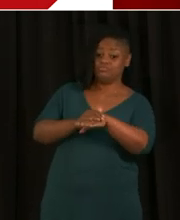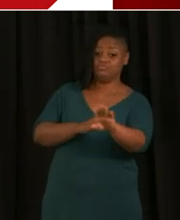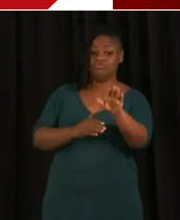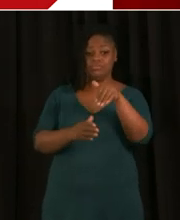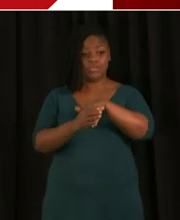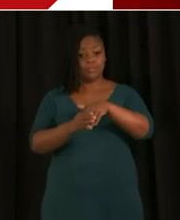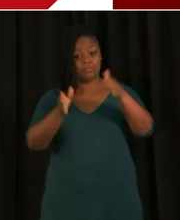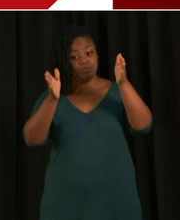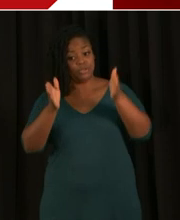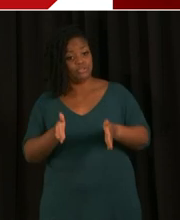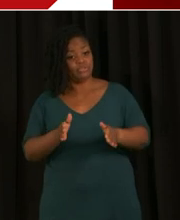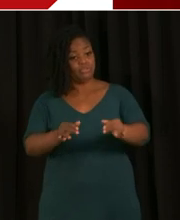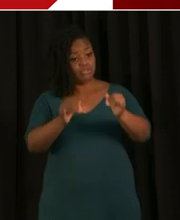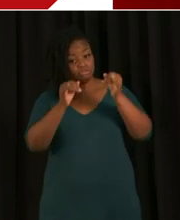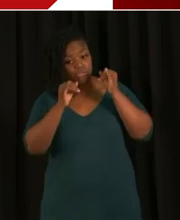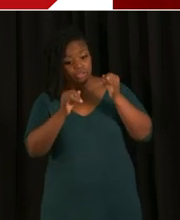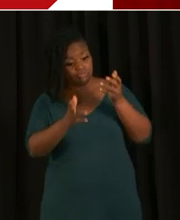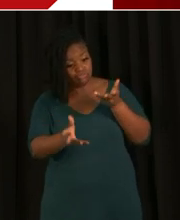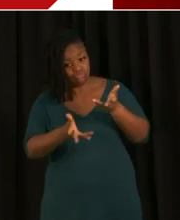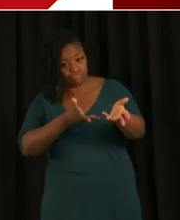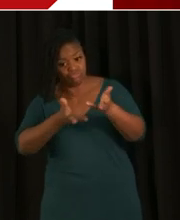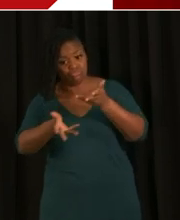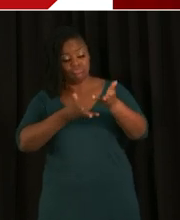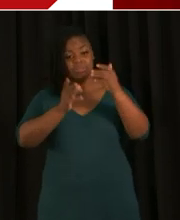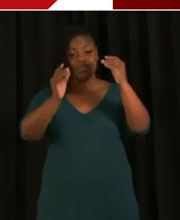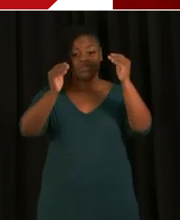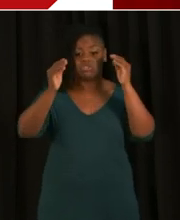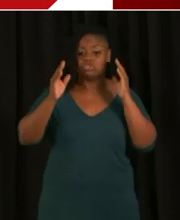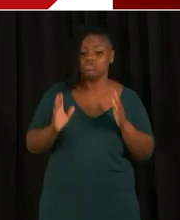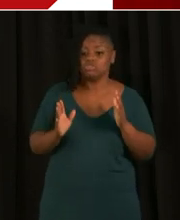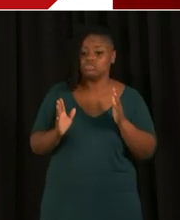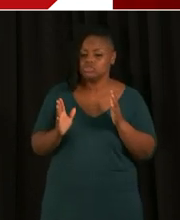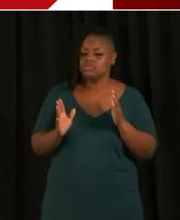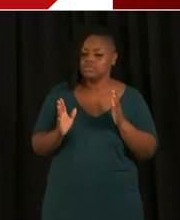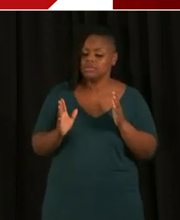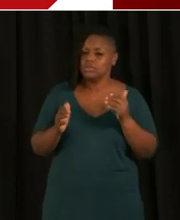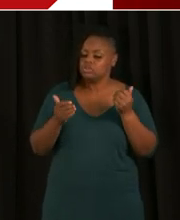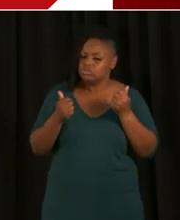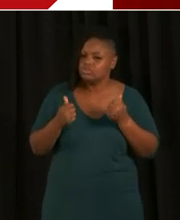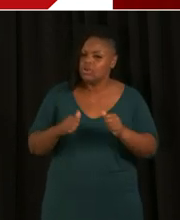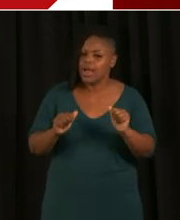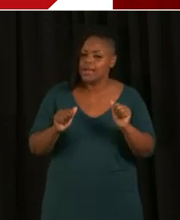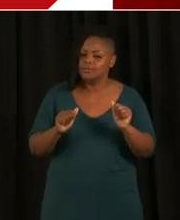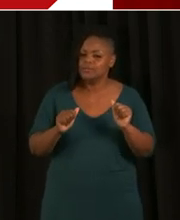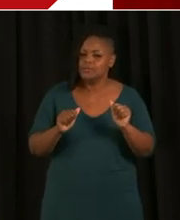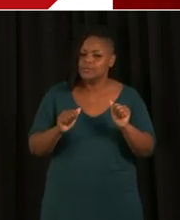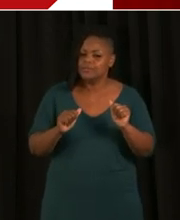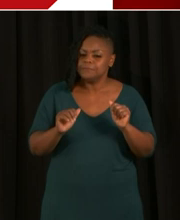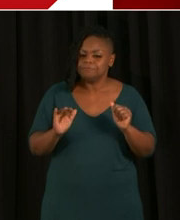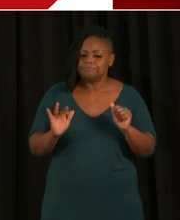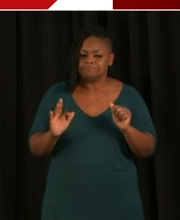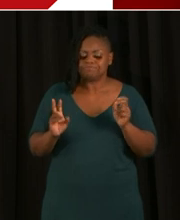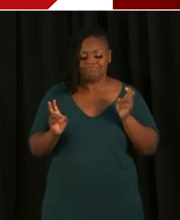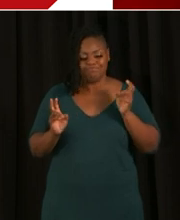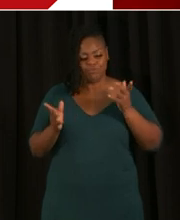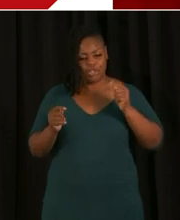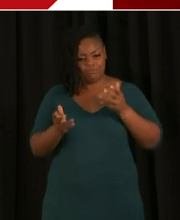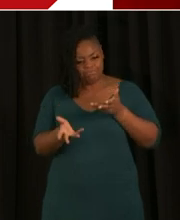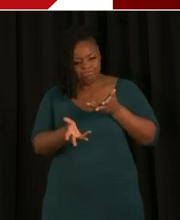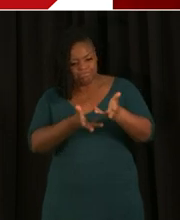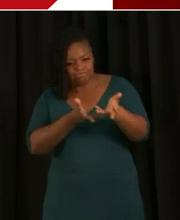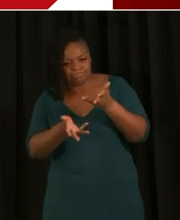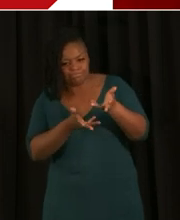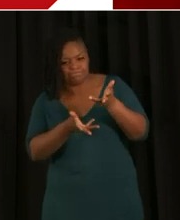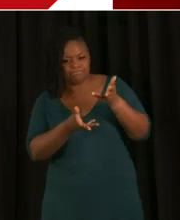teacher, we believe that we have exhausted our good faith bargaining with the Washington Teacher